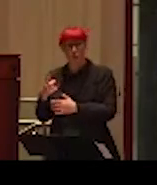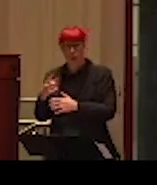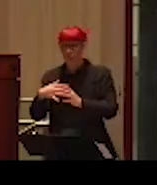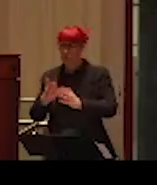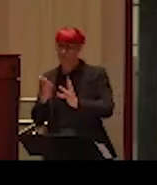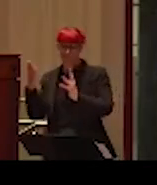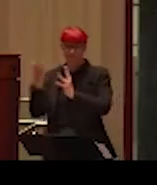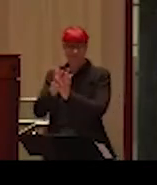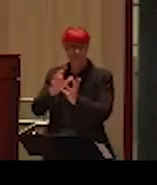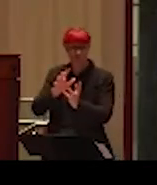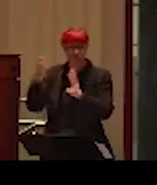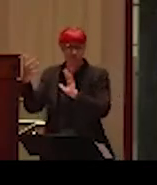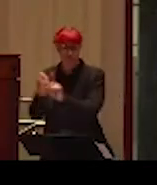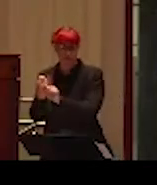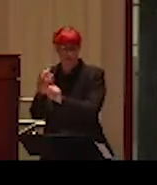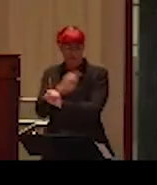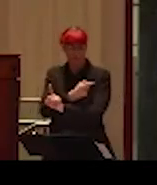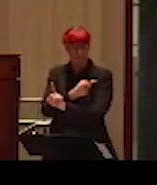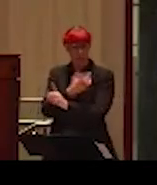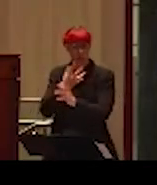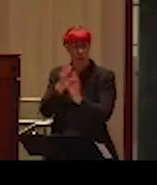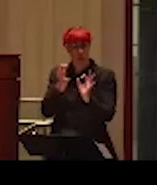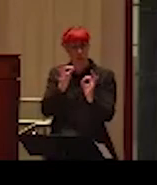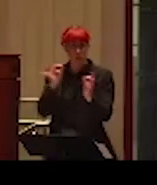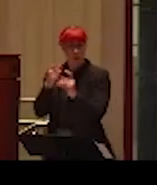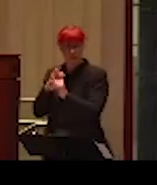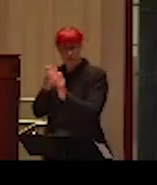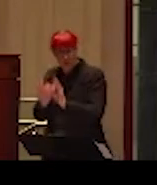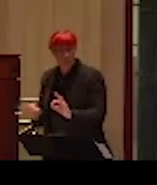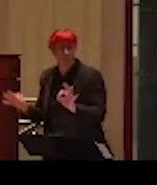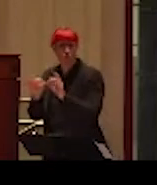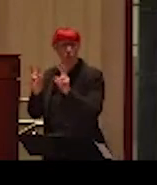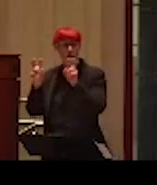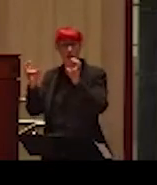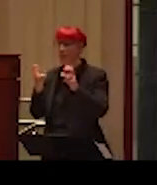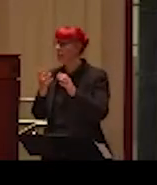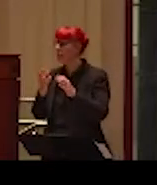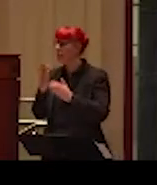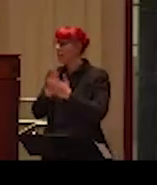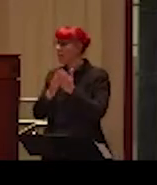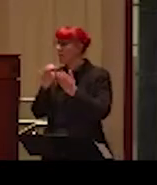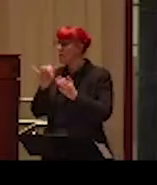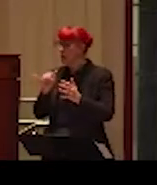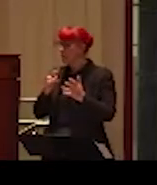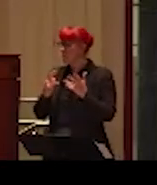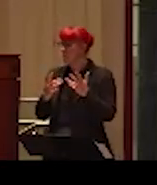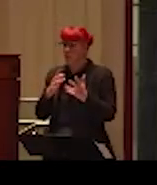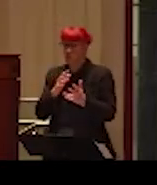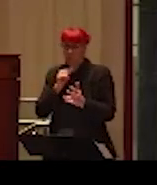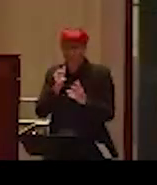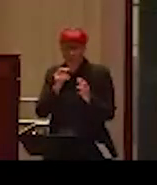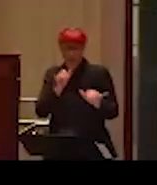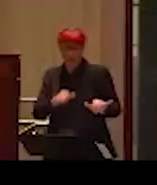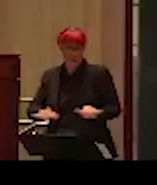distract individuals from real and substantive issues. Such controversies often arise from a lack of common basis of understanding,